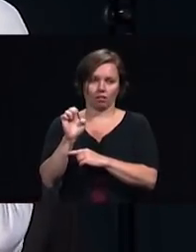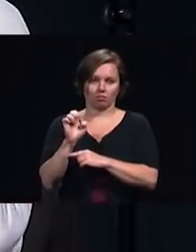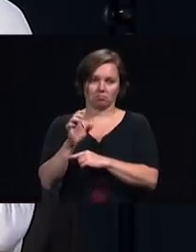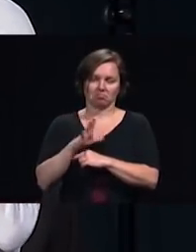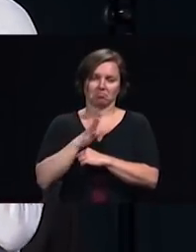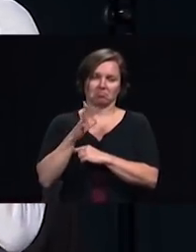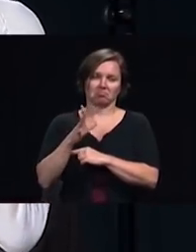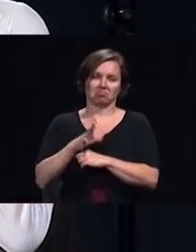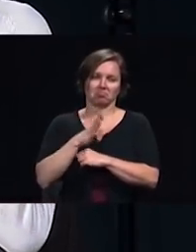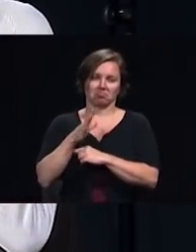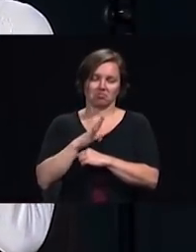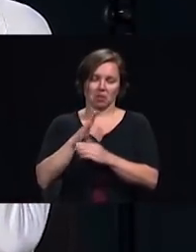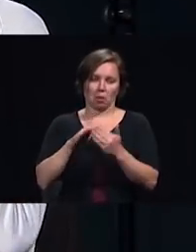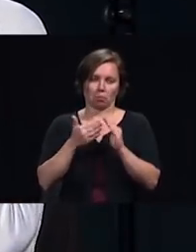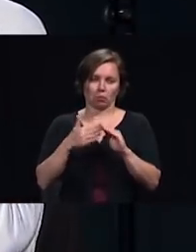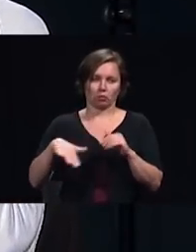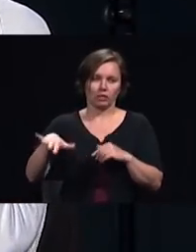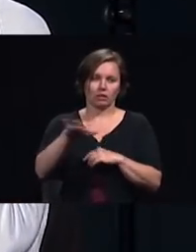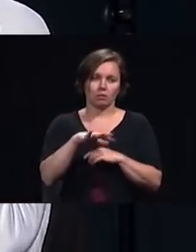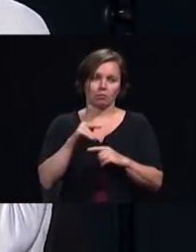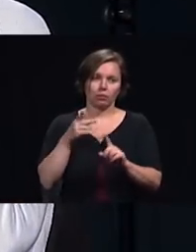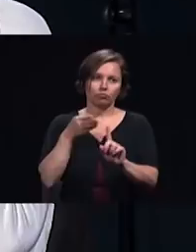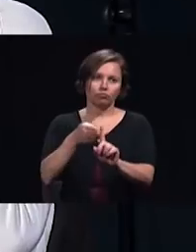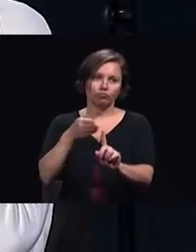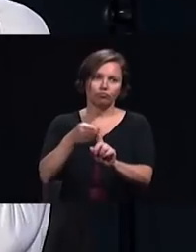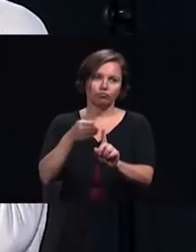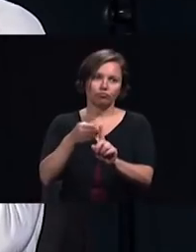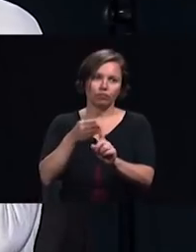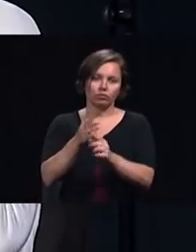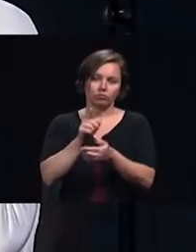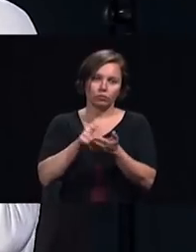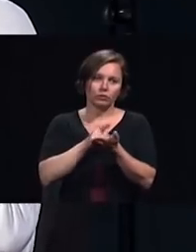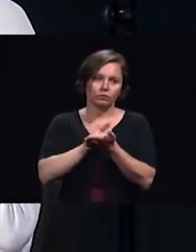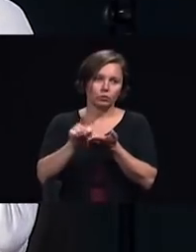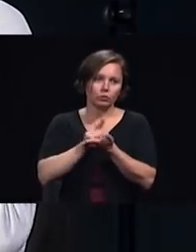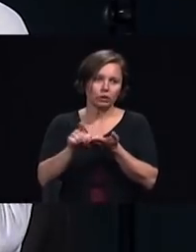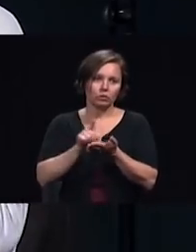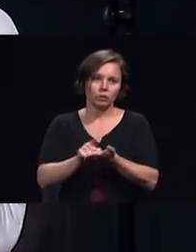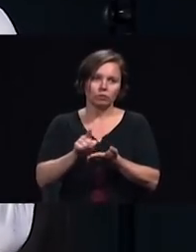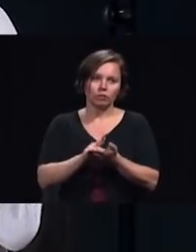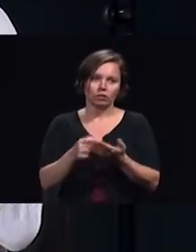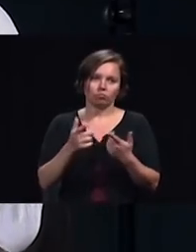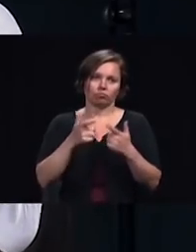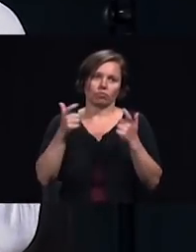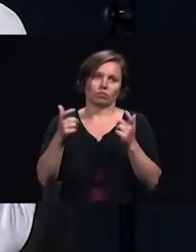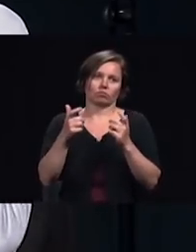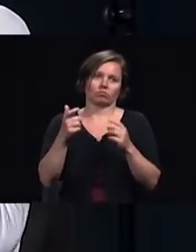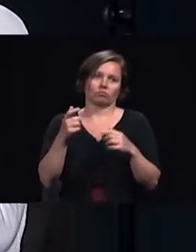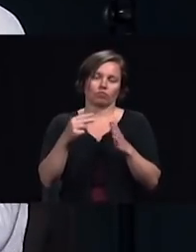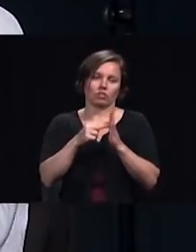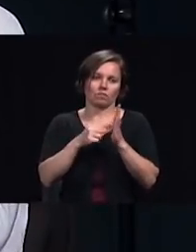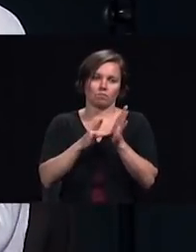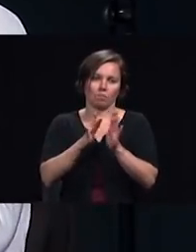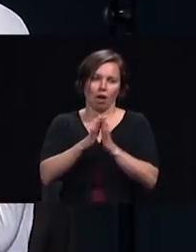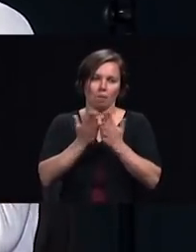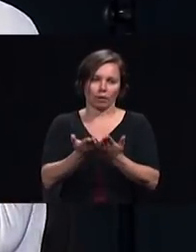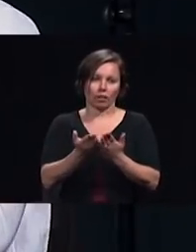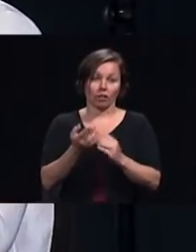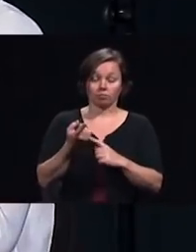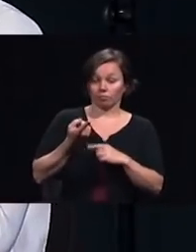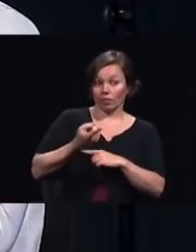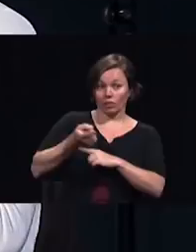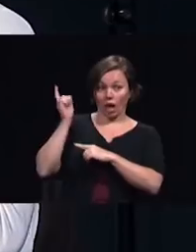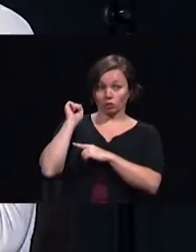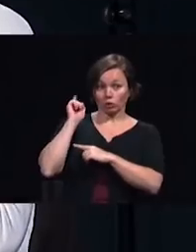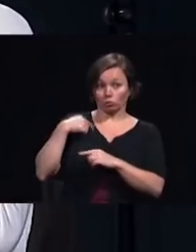and they're coming once a week to our great doctrines of the Bible series this past week we just launched a new series